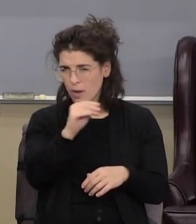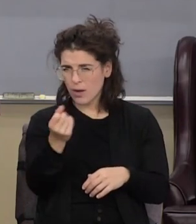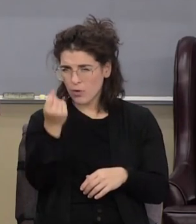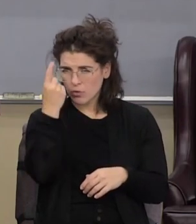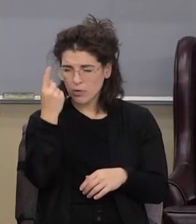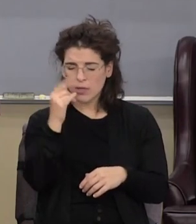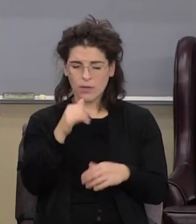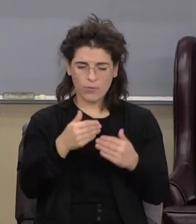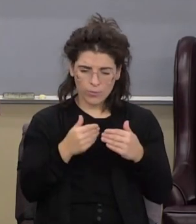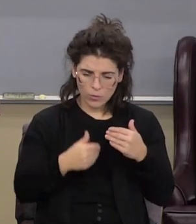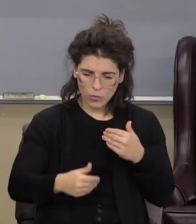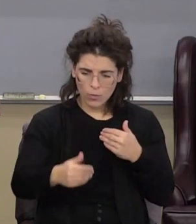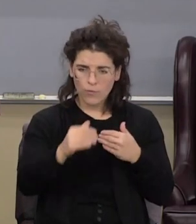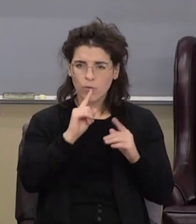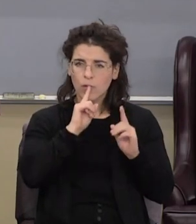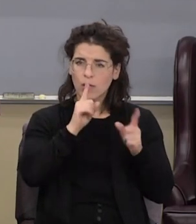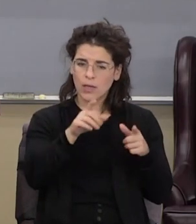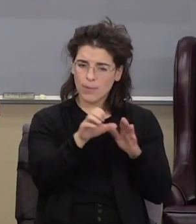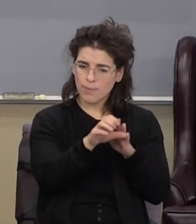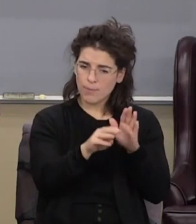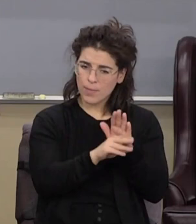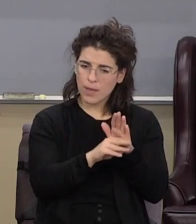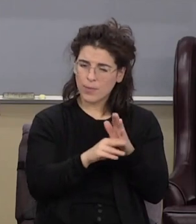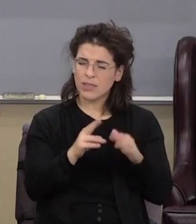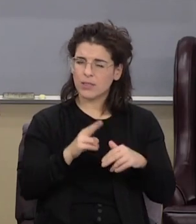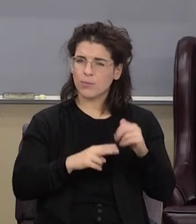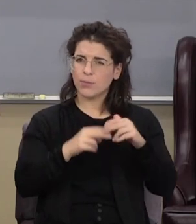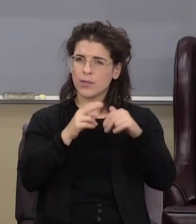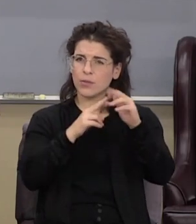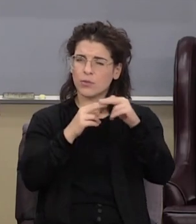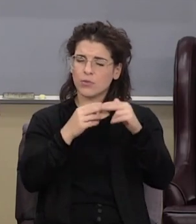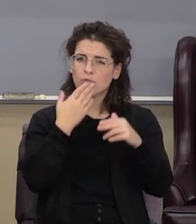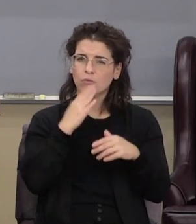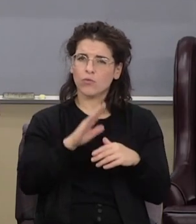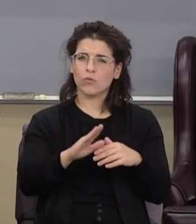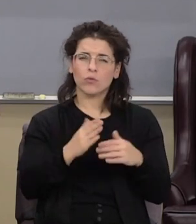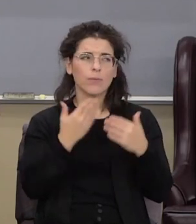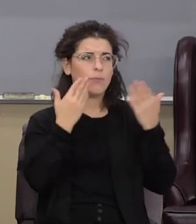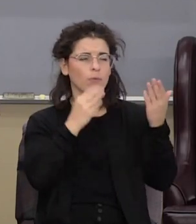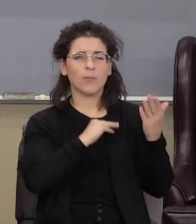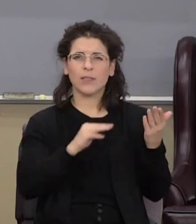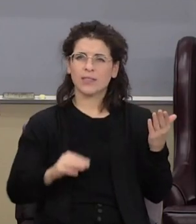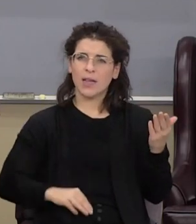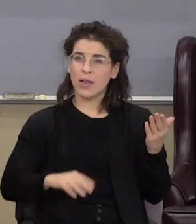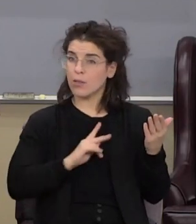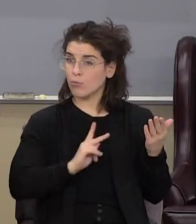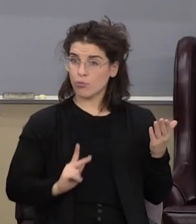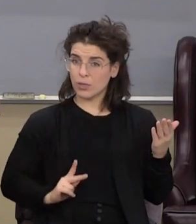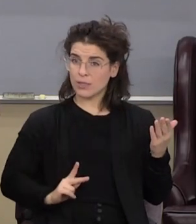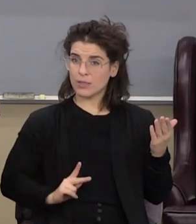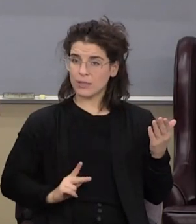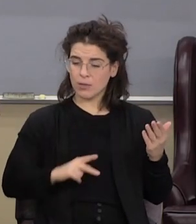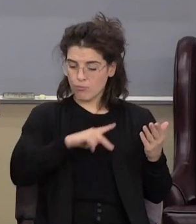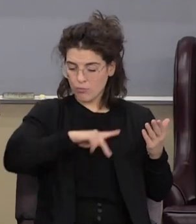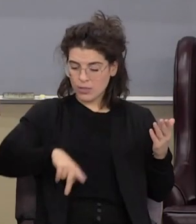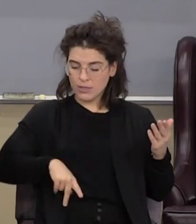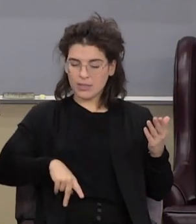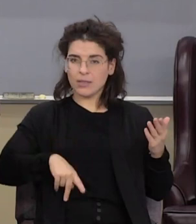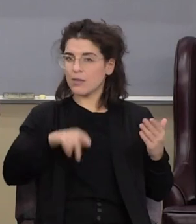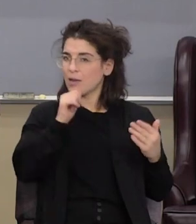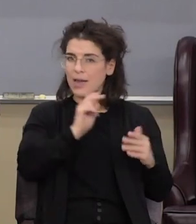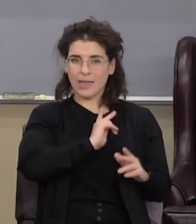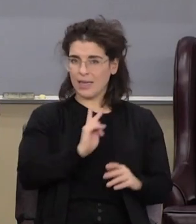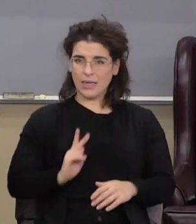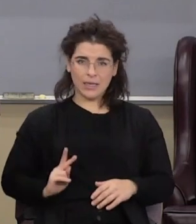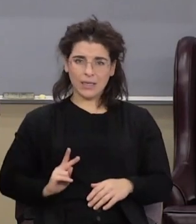From the going forth of the commandment to restore and rebuild Jerusalem unto Messiah the Prince Notice not Messiah the King but Messiah